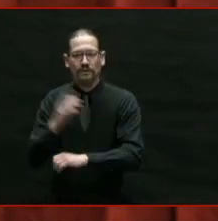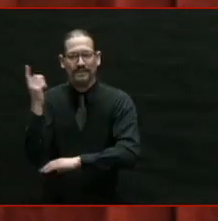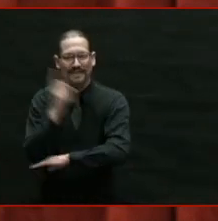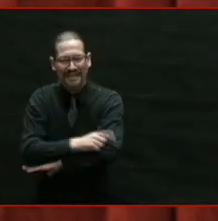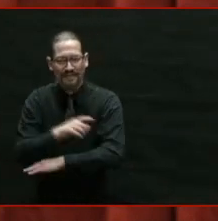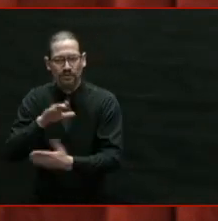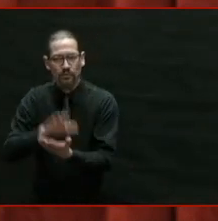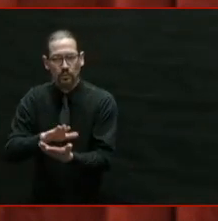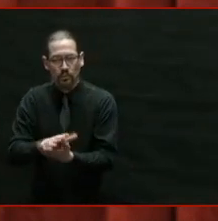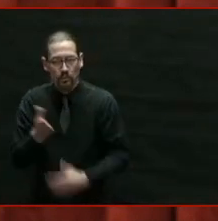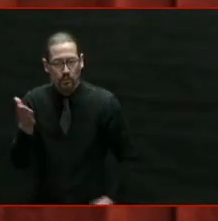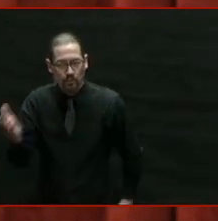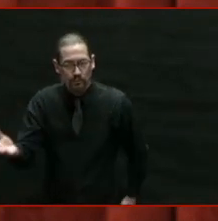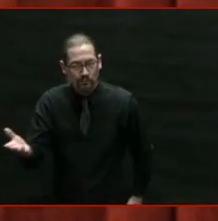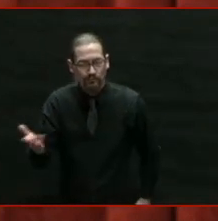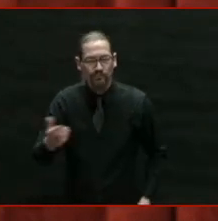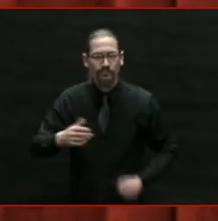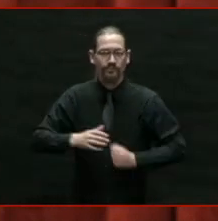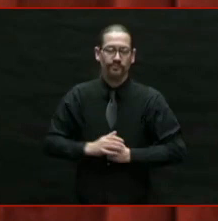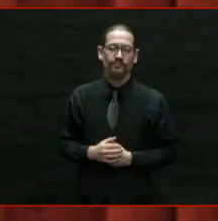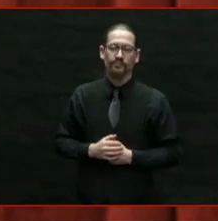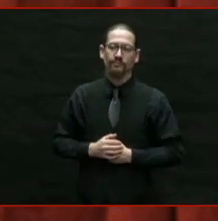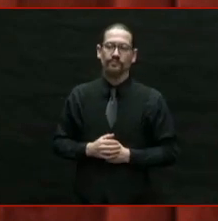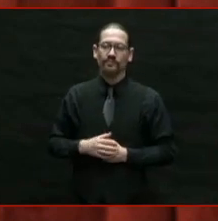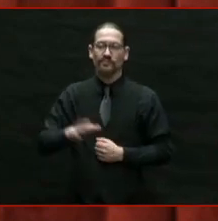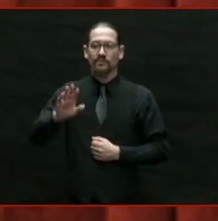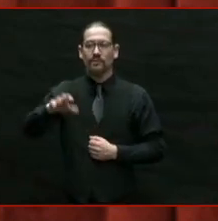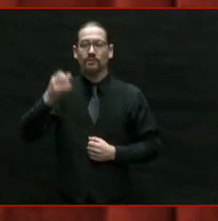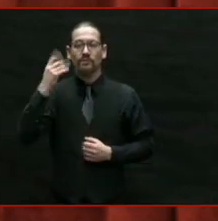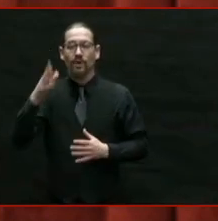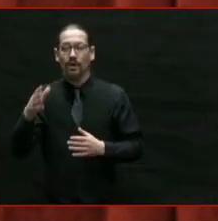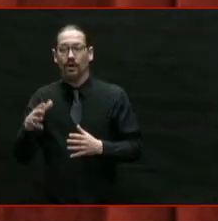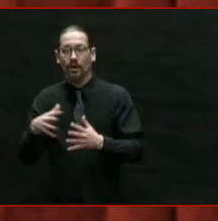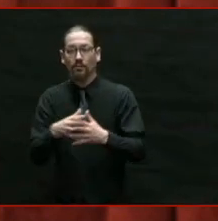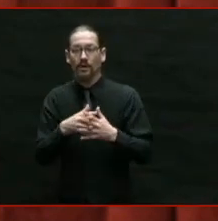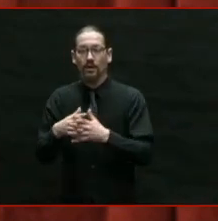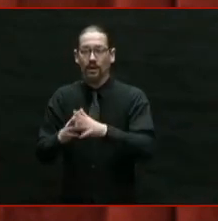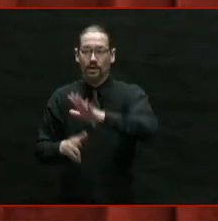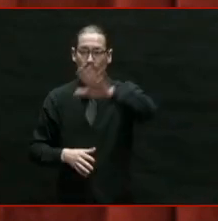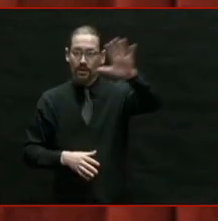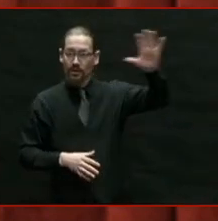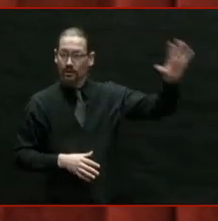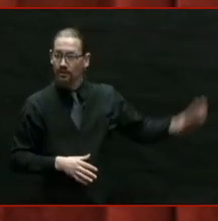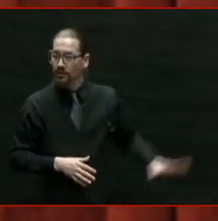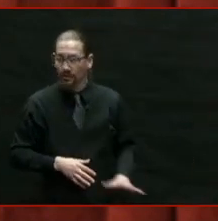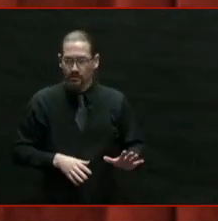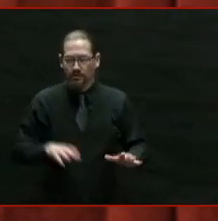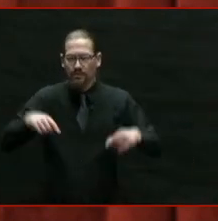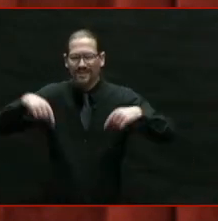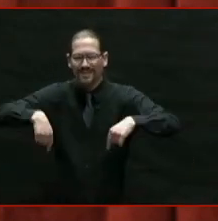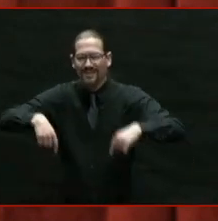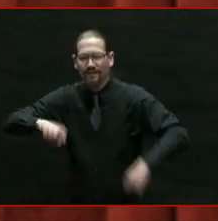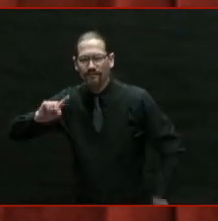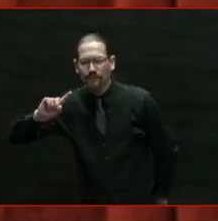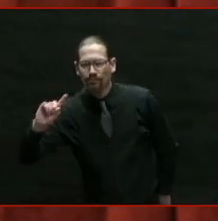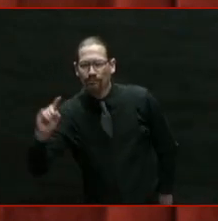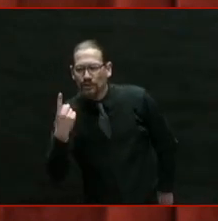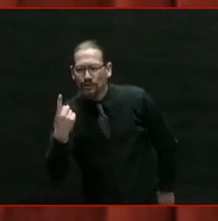We became the first state in America to teach computer science in every public school.